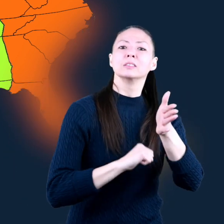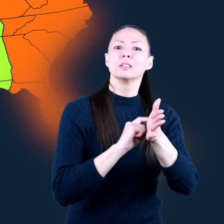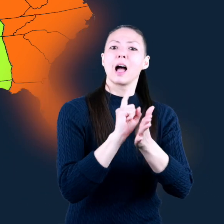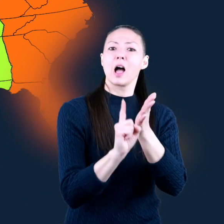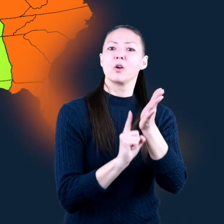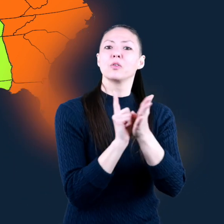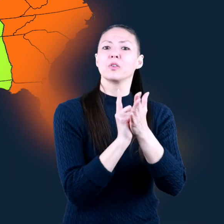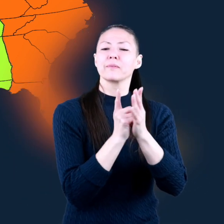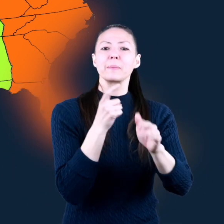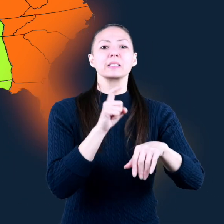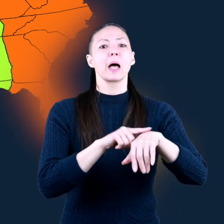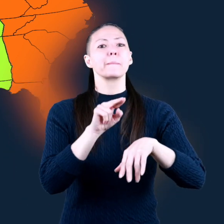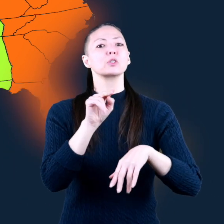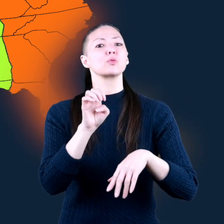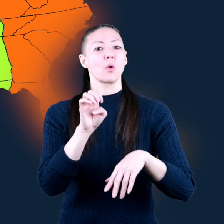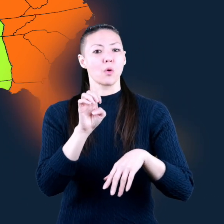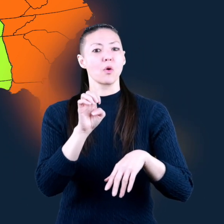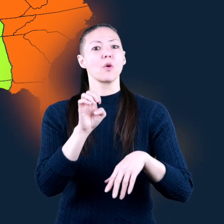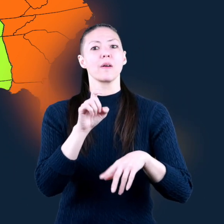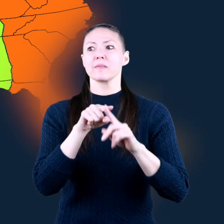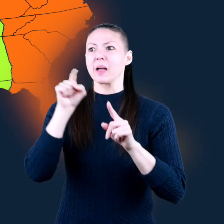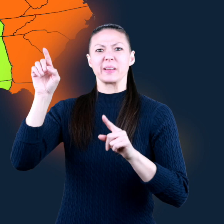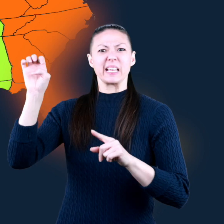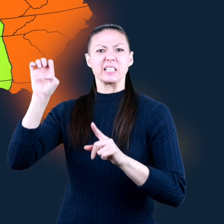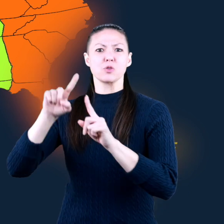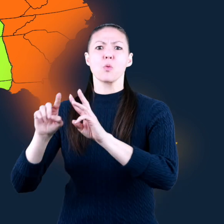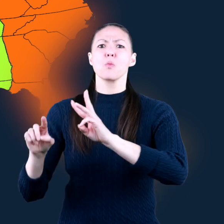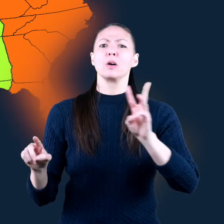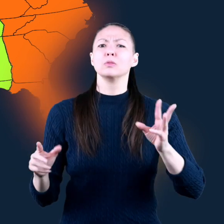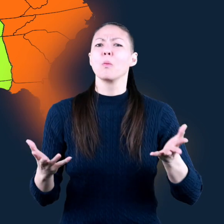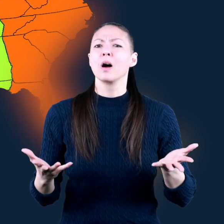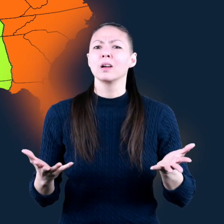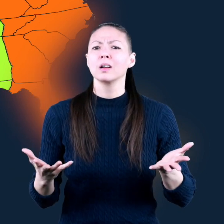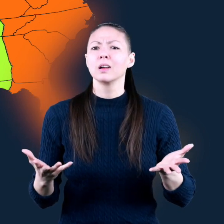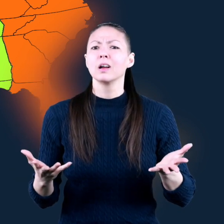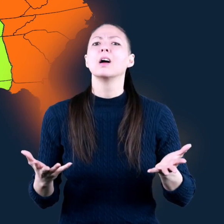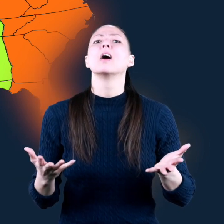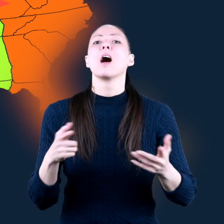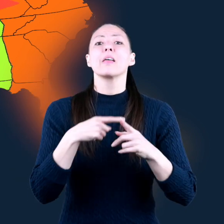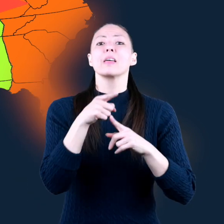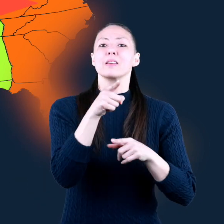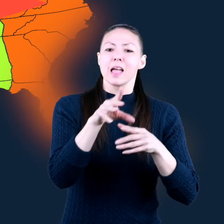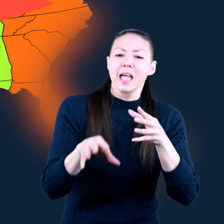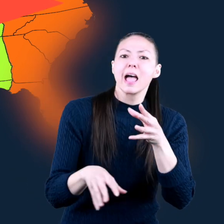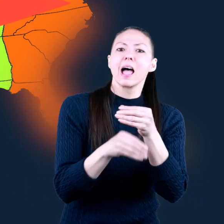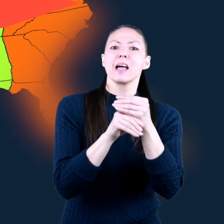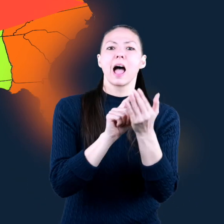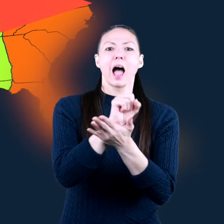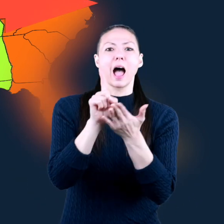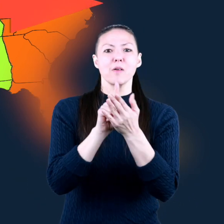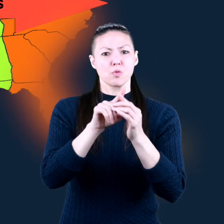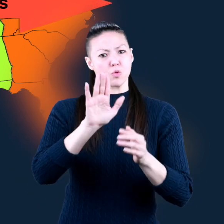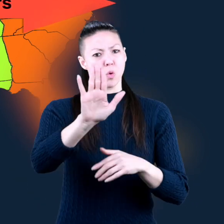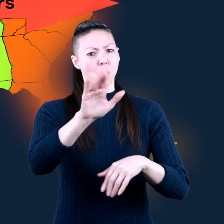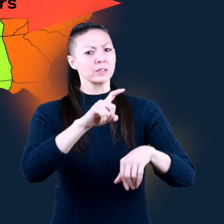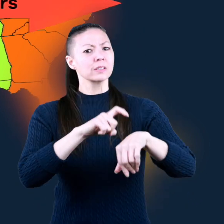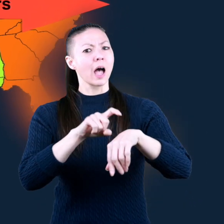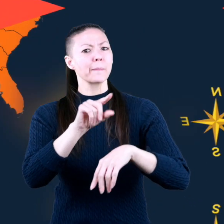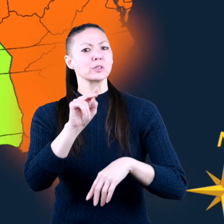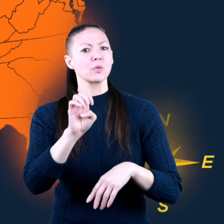zone. If you move from west to east, then you add hours to your time zone.